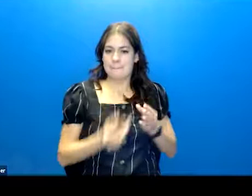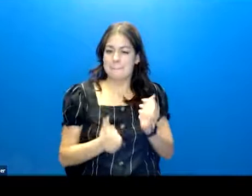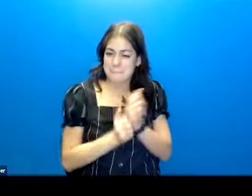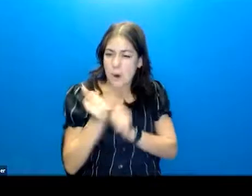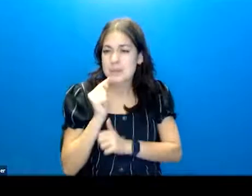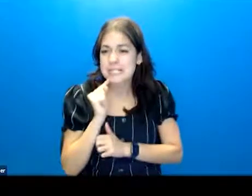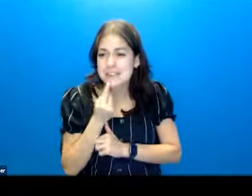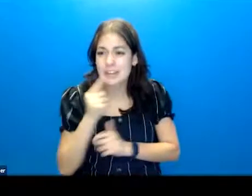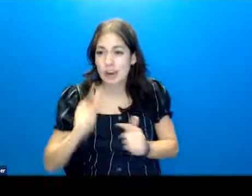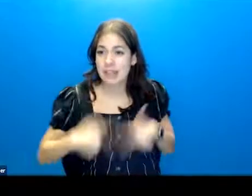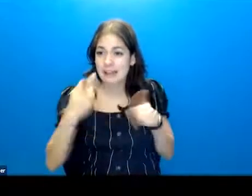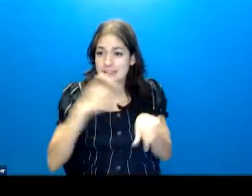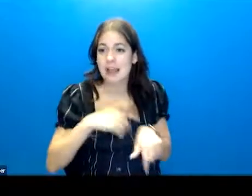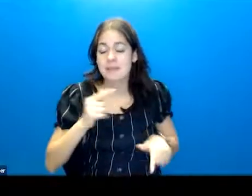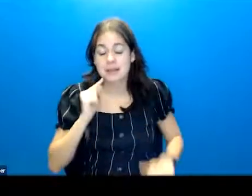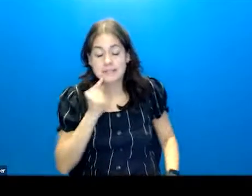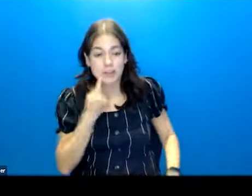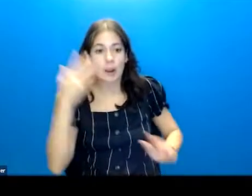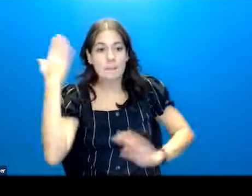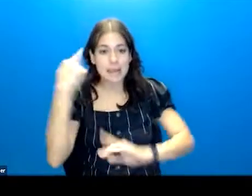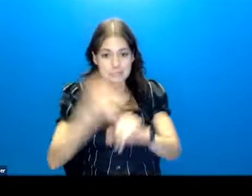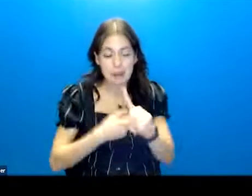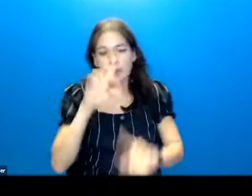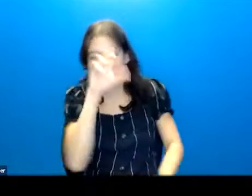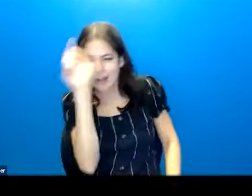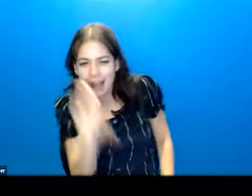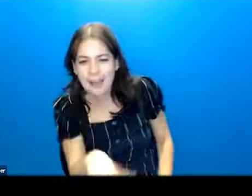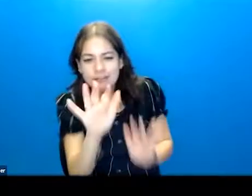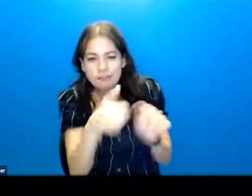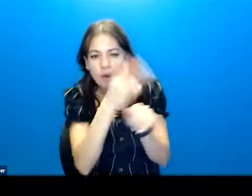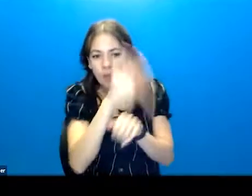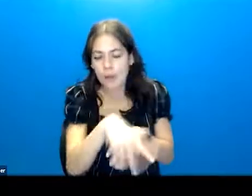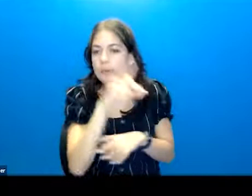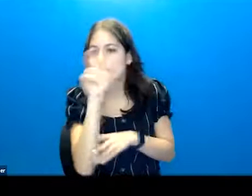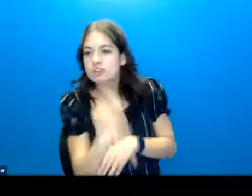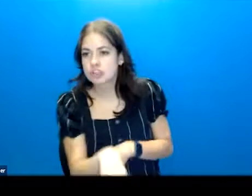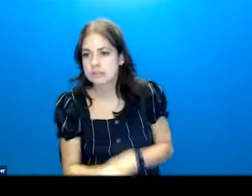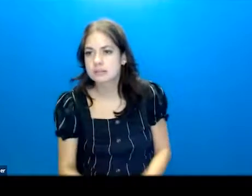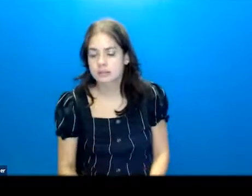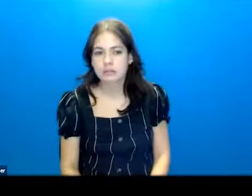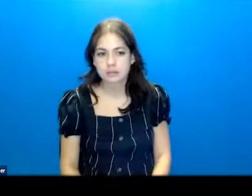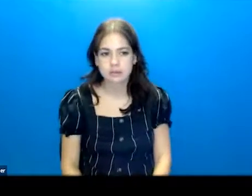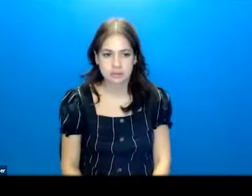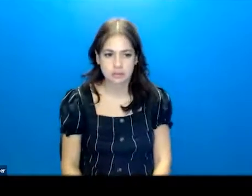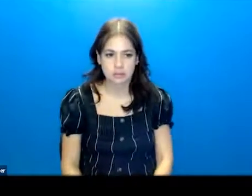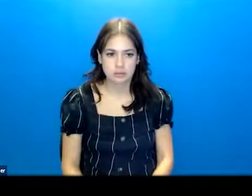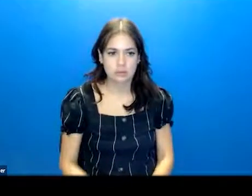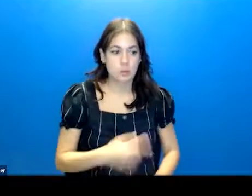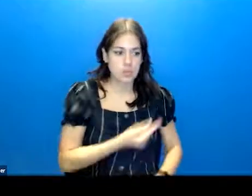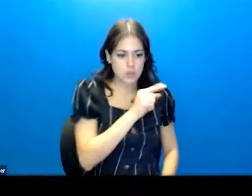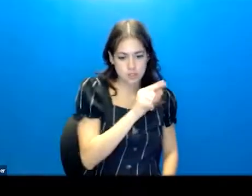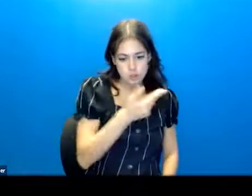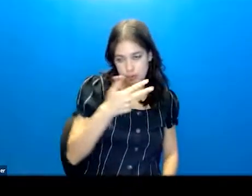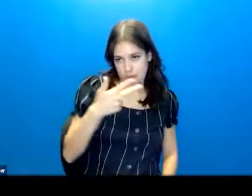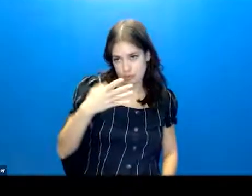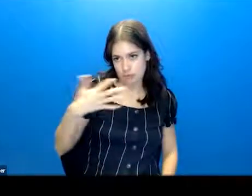severe lifetime and the most severe past month. And you're going to ask these follow-up questions. Okay. So it's one, two, three,